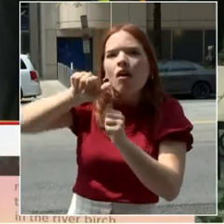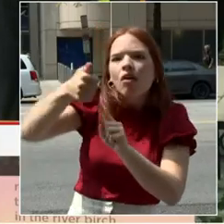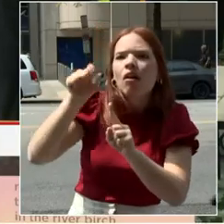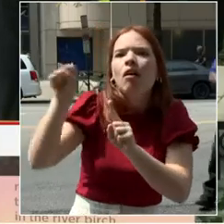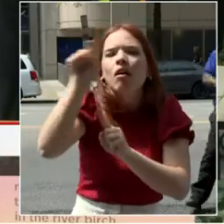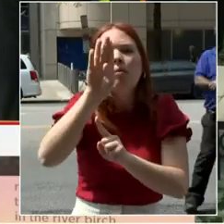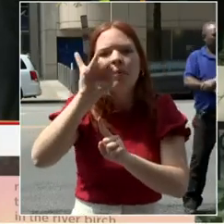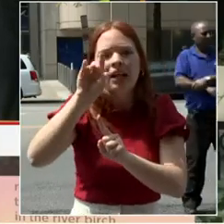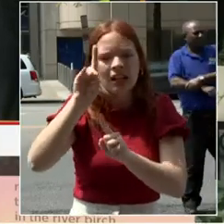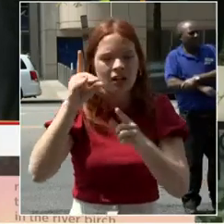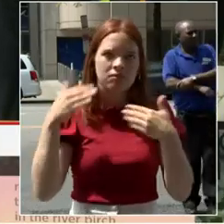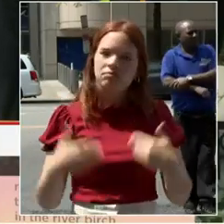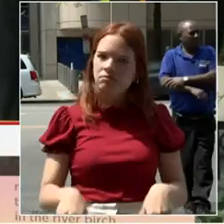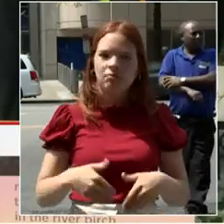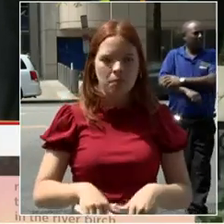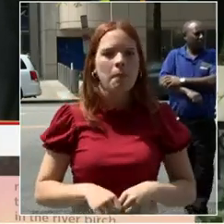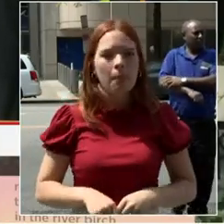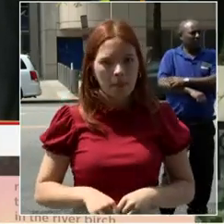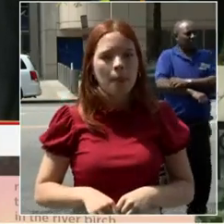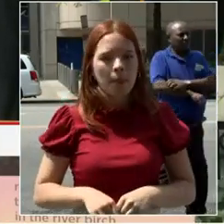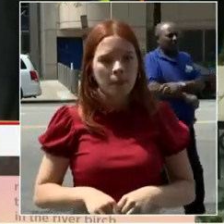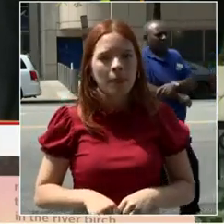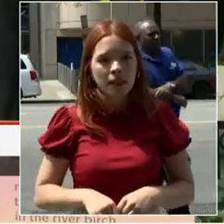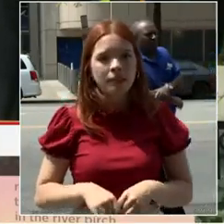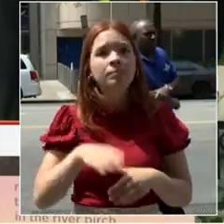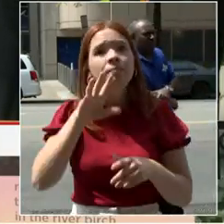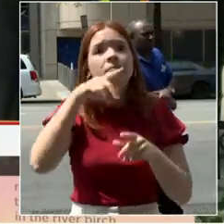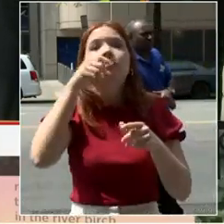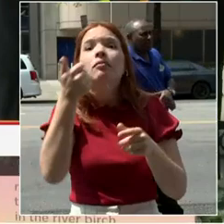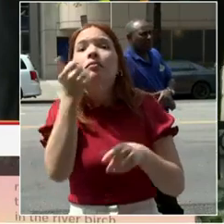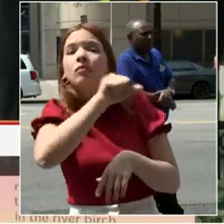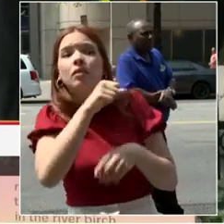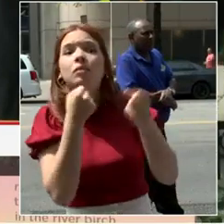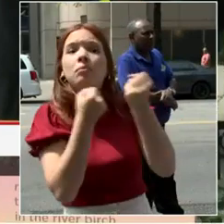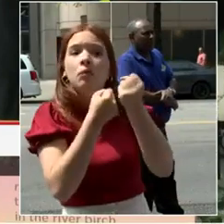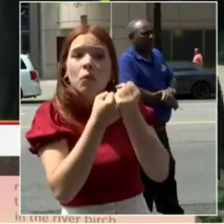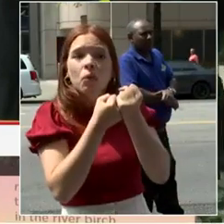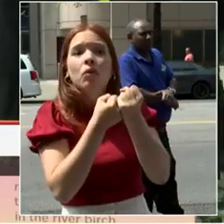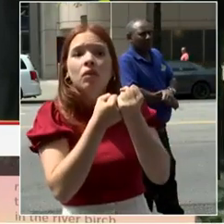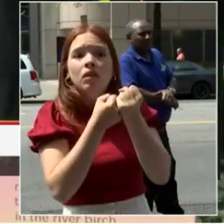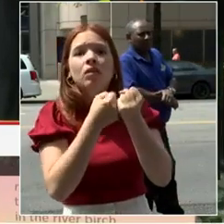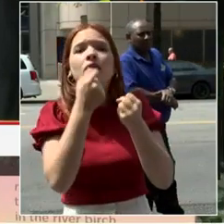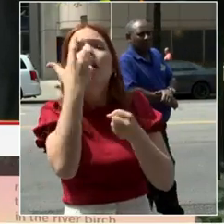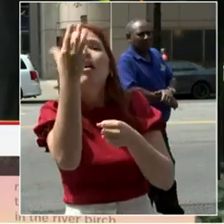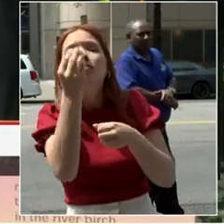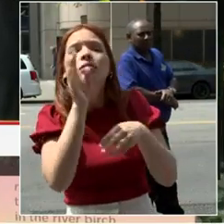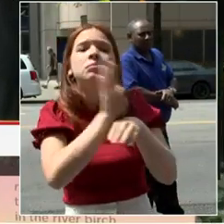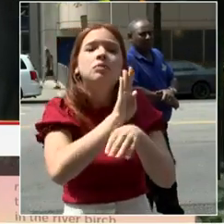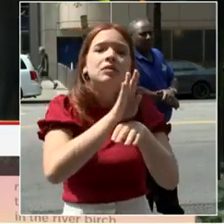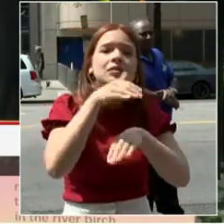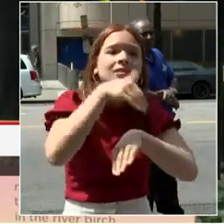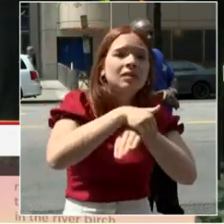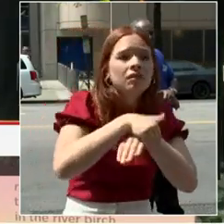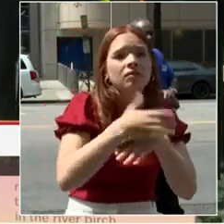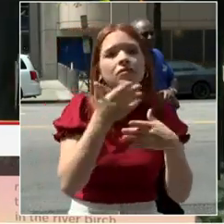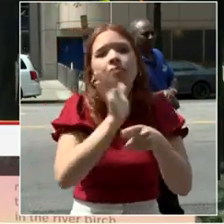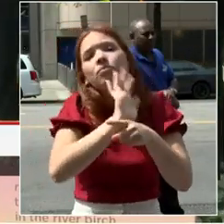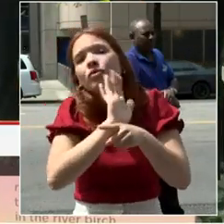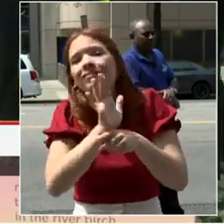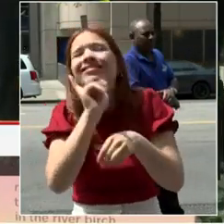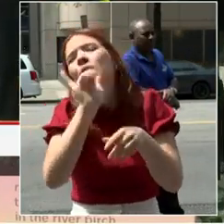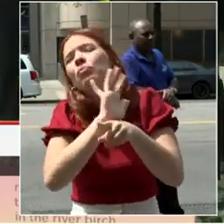events like outdoor movie nights, fitness classes, concerts, and other activations that bring